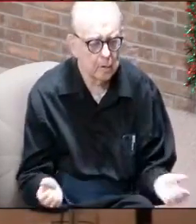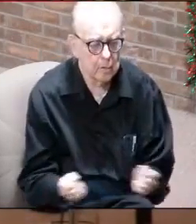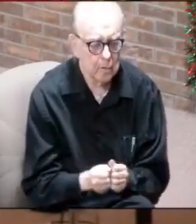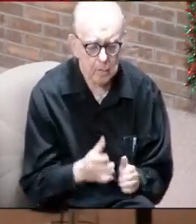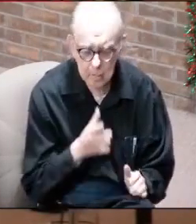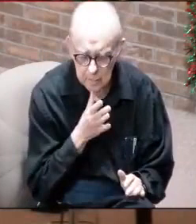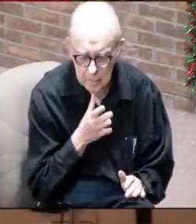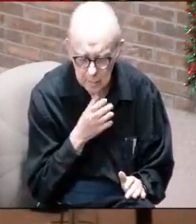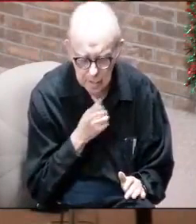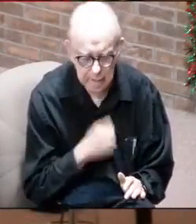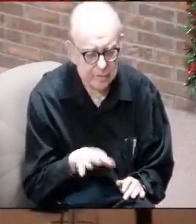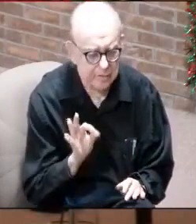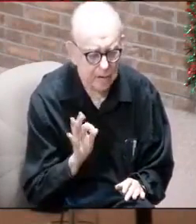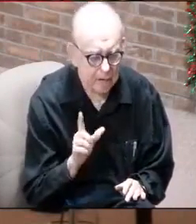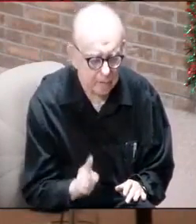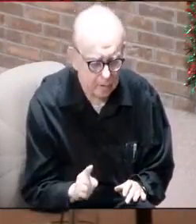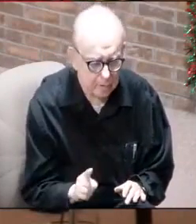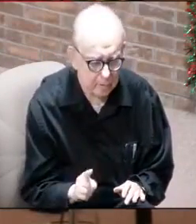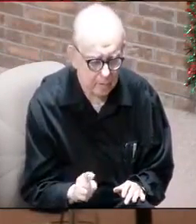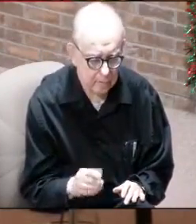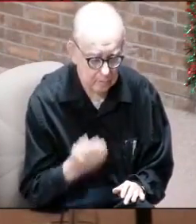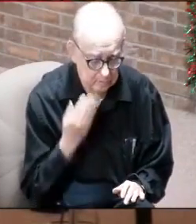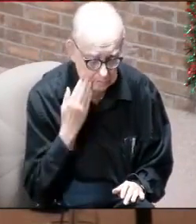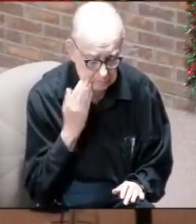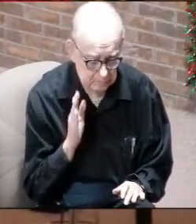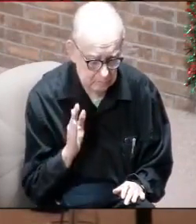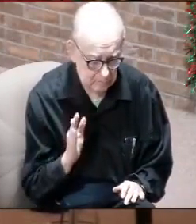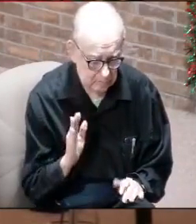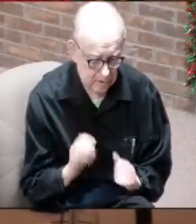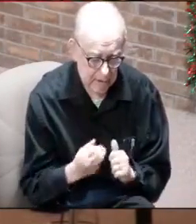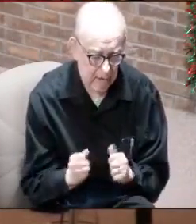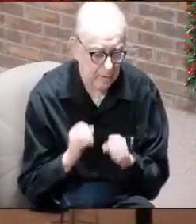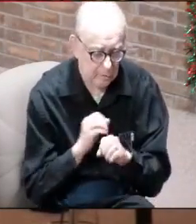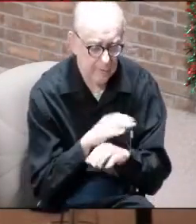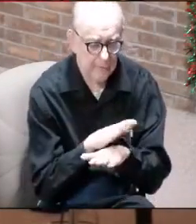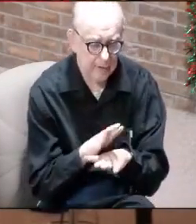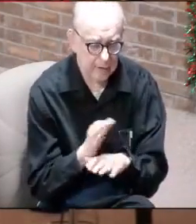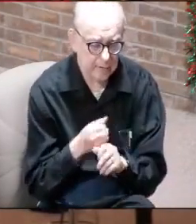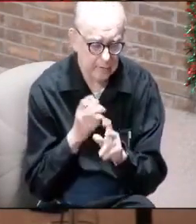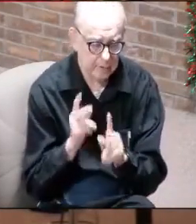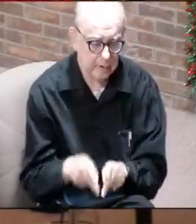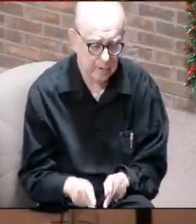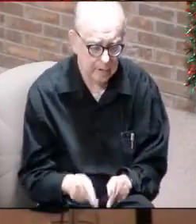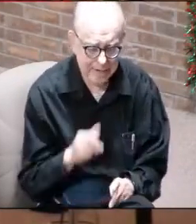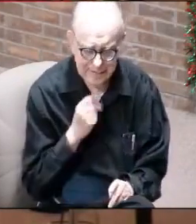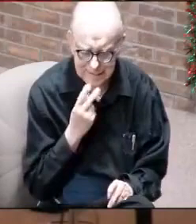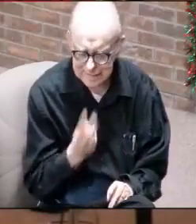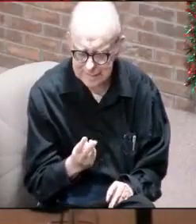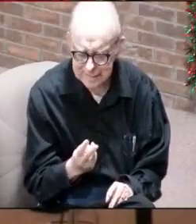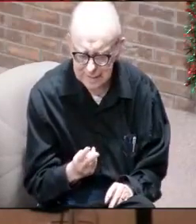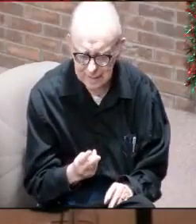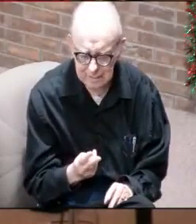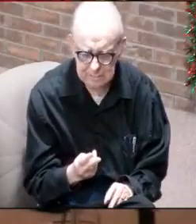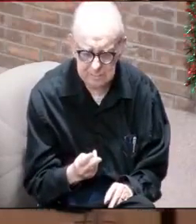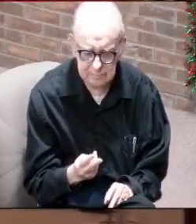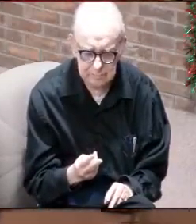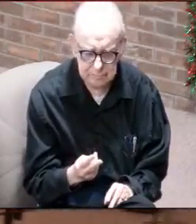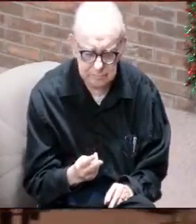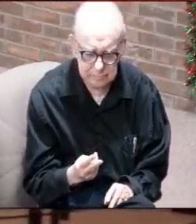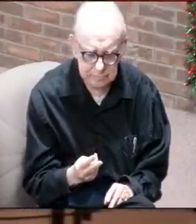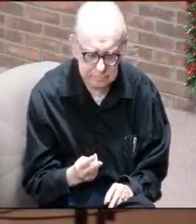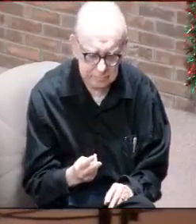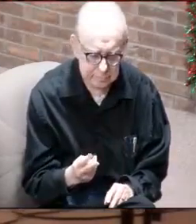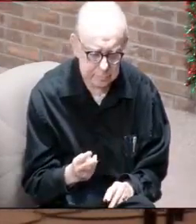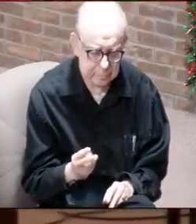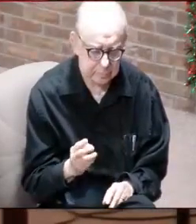do with mom? She's 91. We really don't know how this is going to affect everybody. We haven't seen, you know,